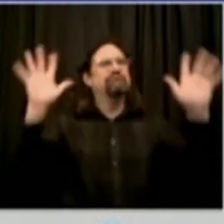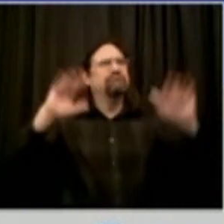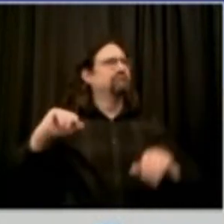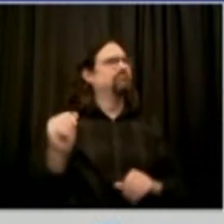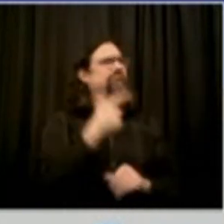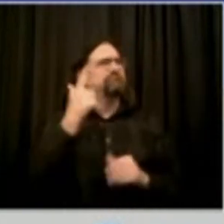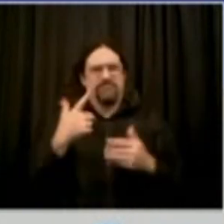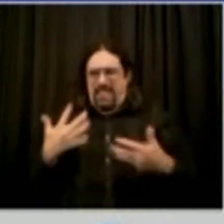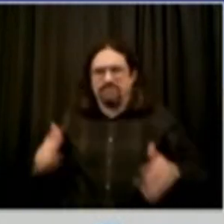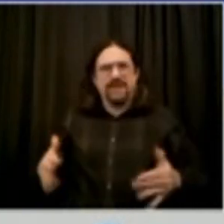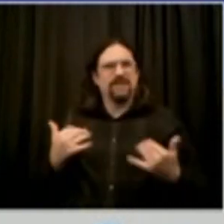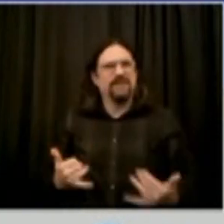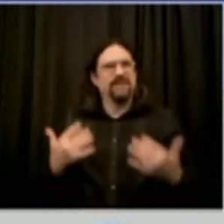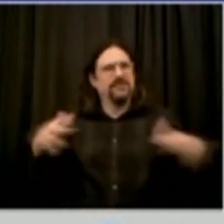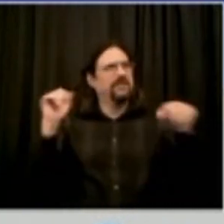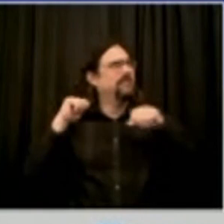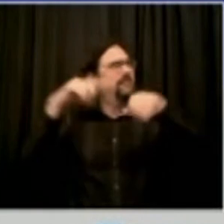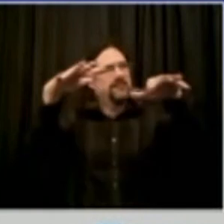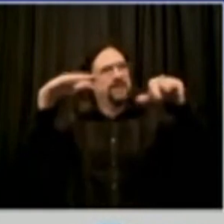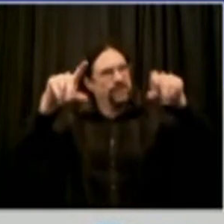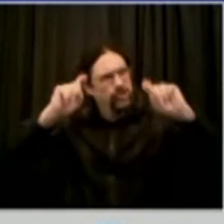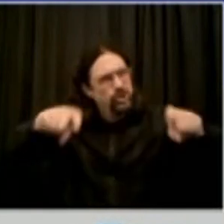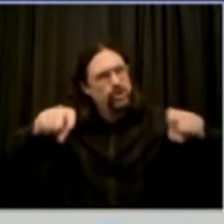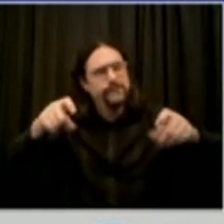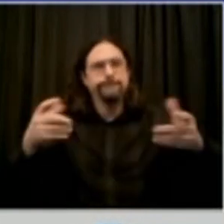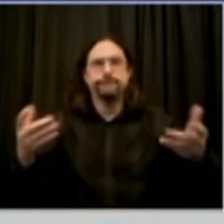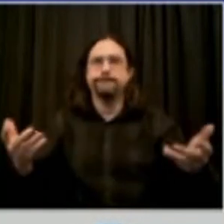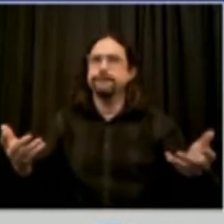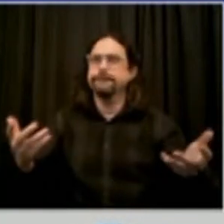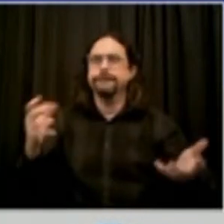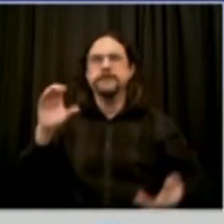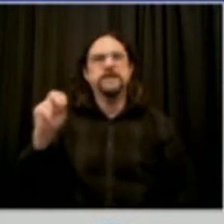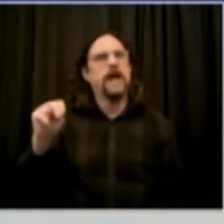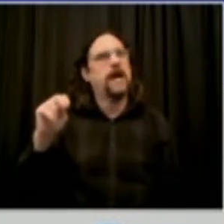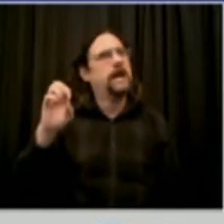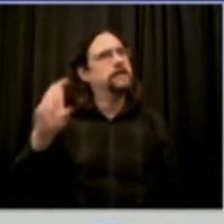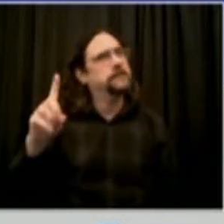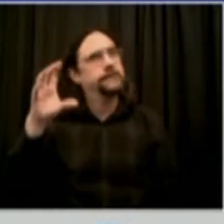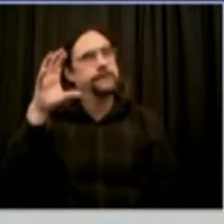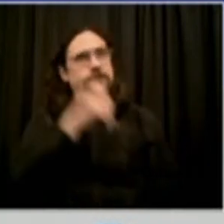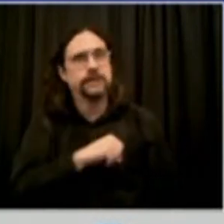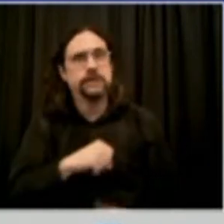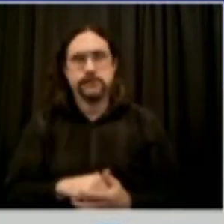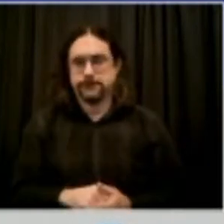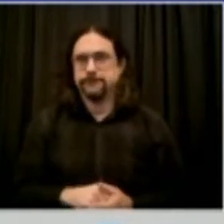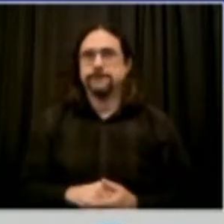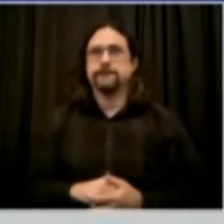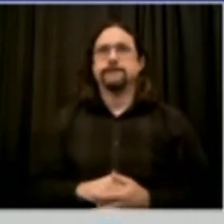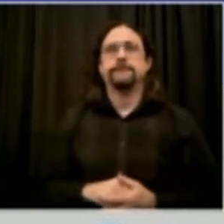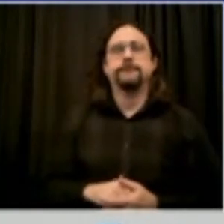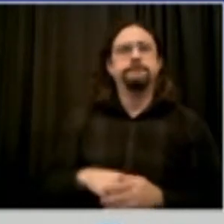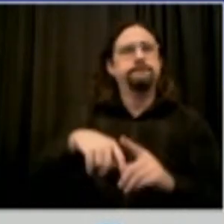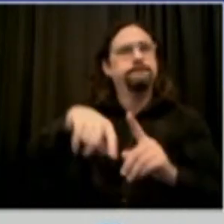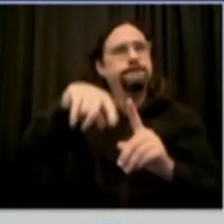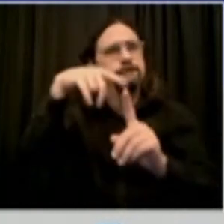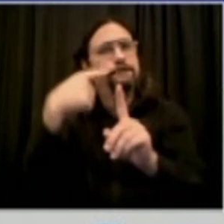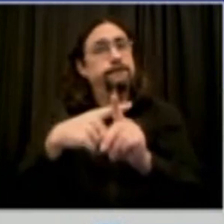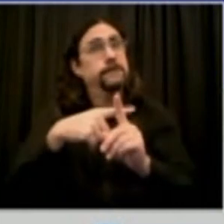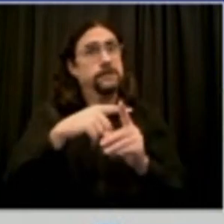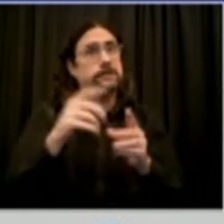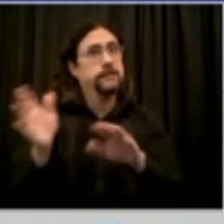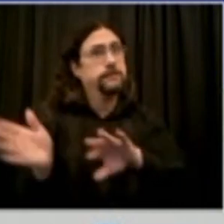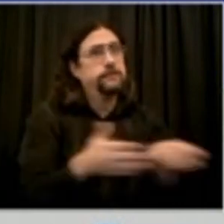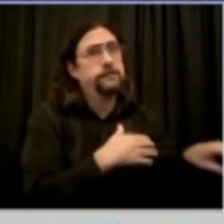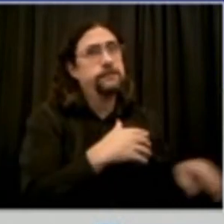Also, should know, separate, totally separate from the storm earlier in the week, there was an early morning outage affecting over 100,000